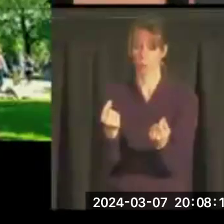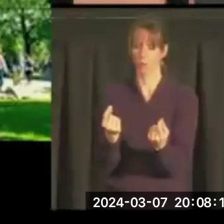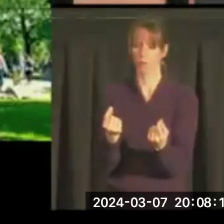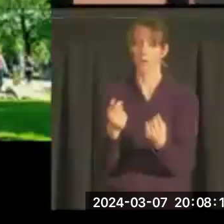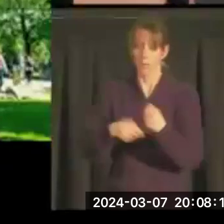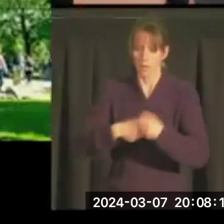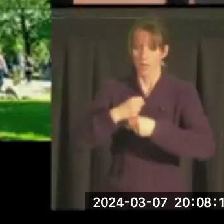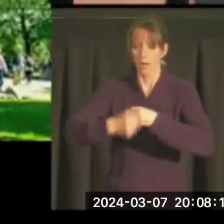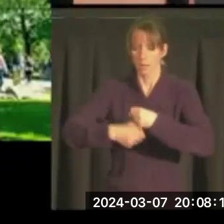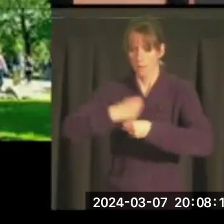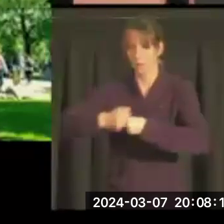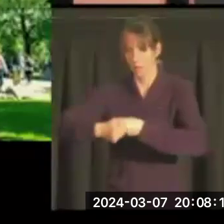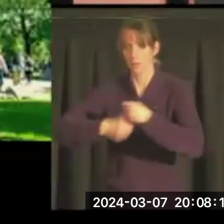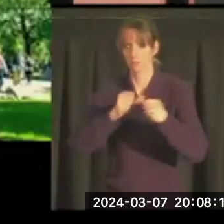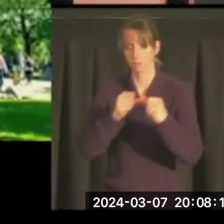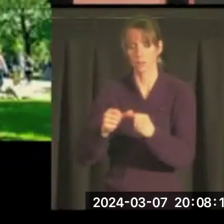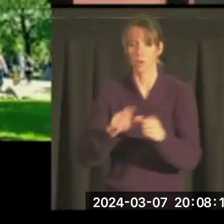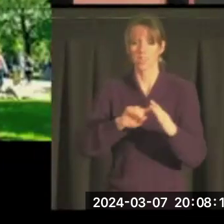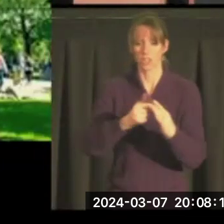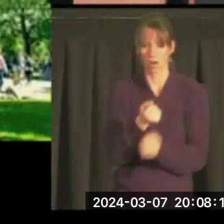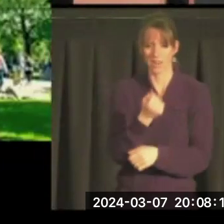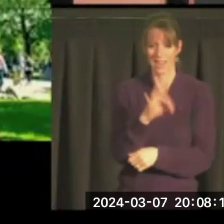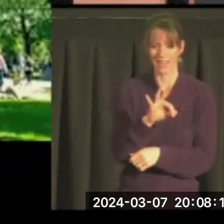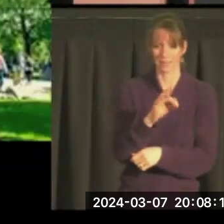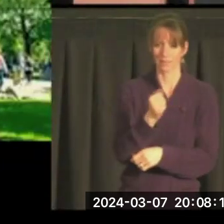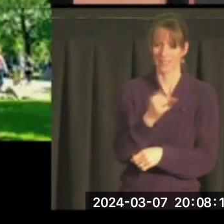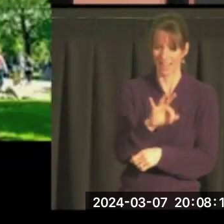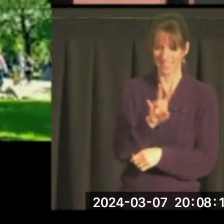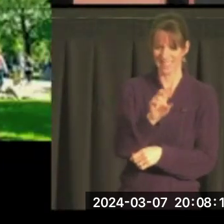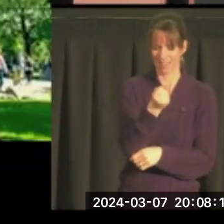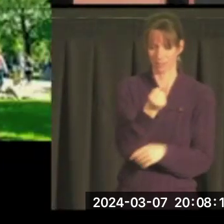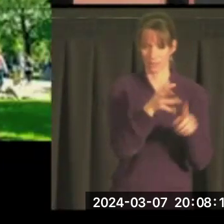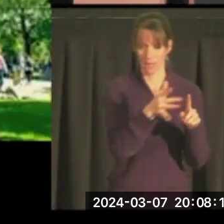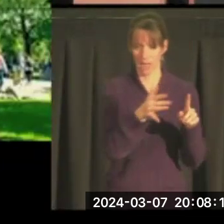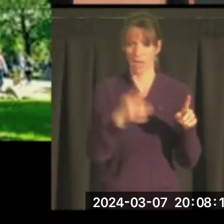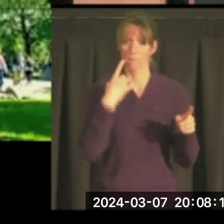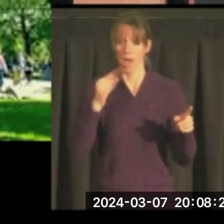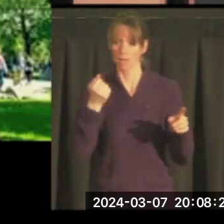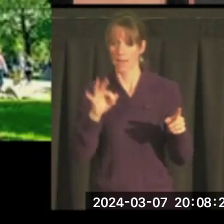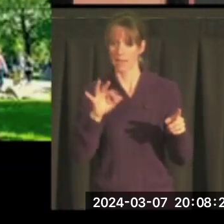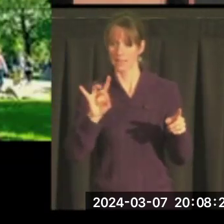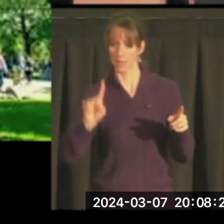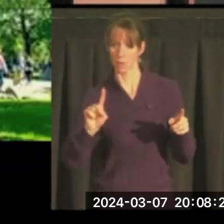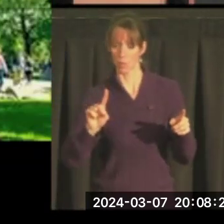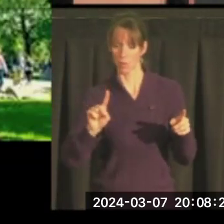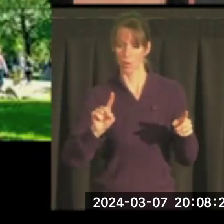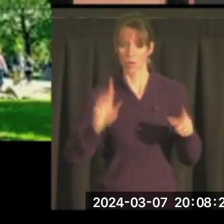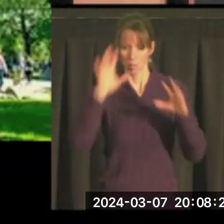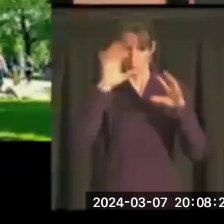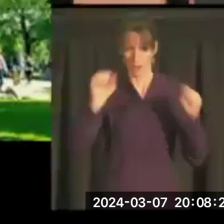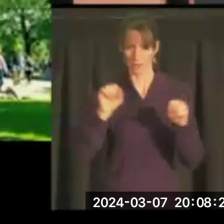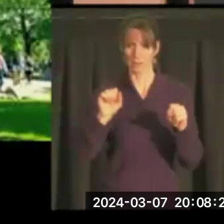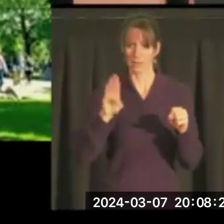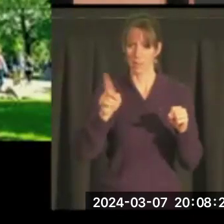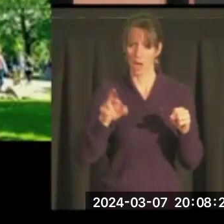years of discussion, because we started in the 1970s, in 1981, President Dick Bowers called me into his